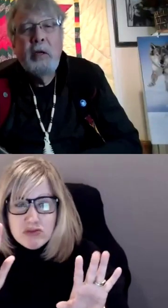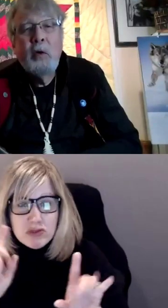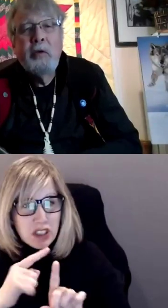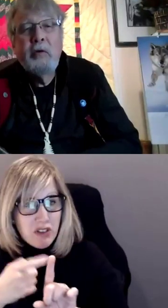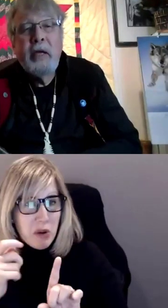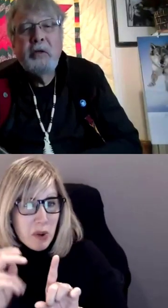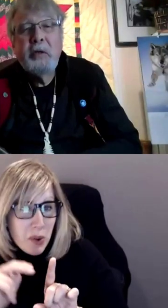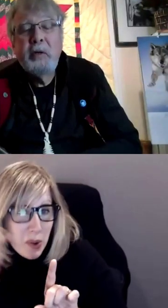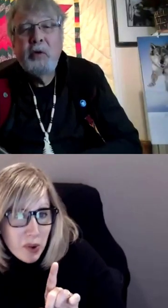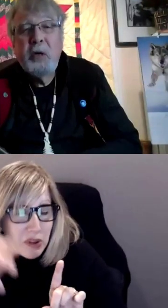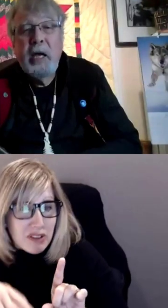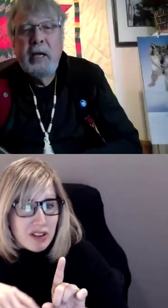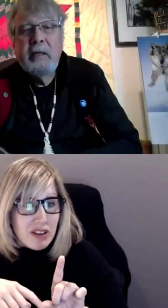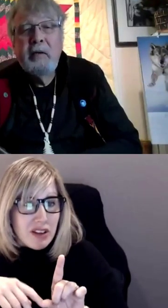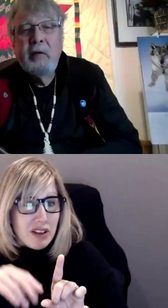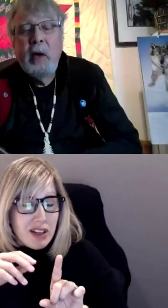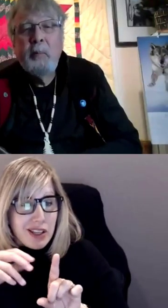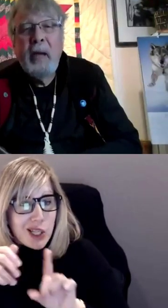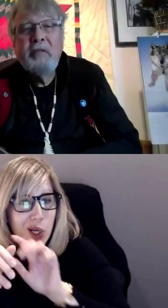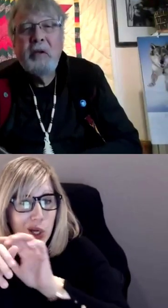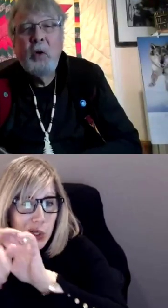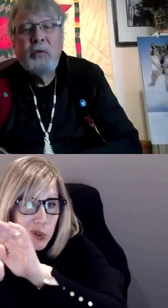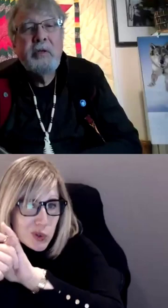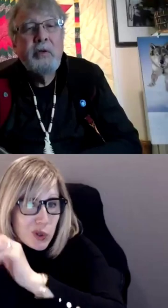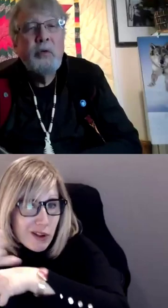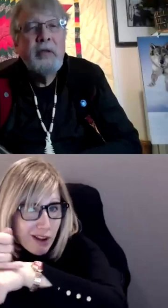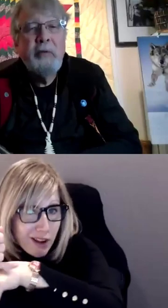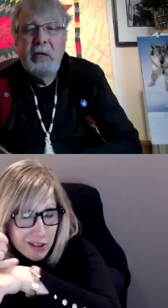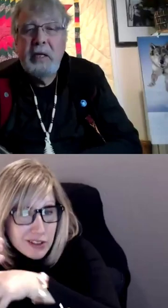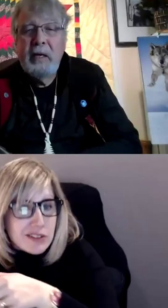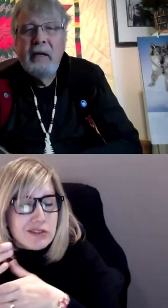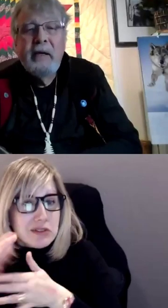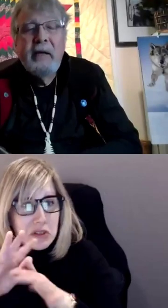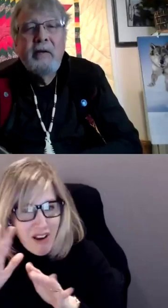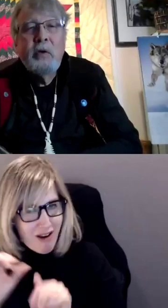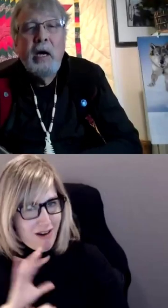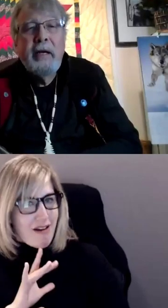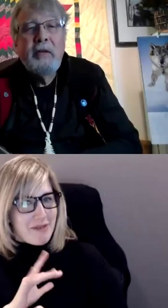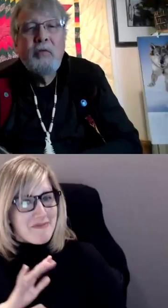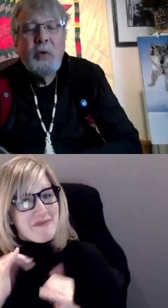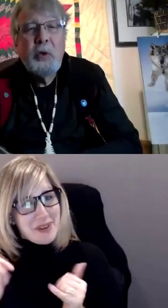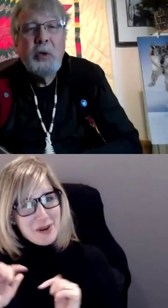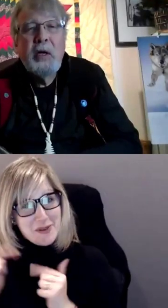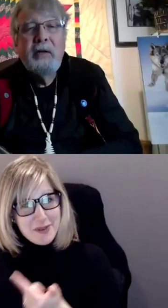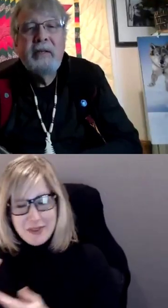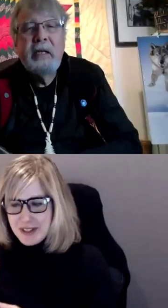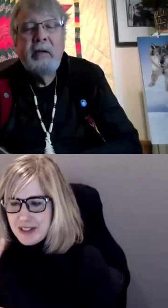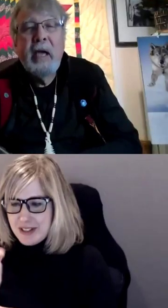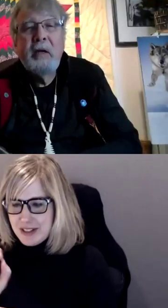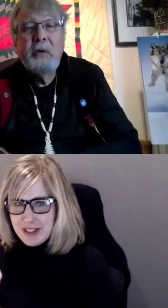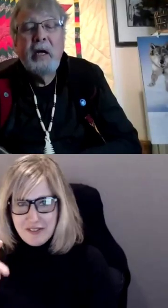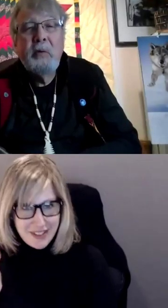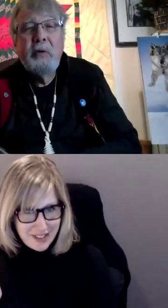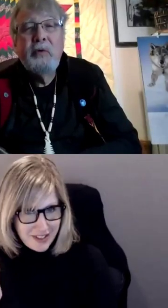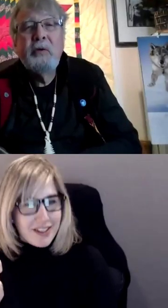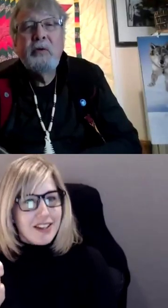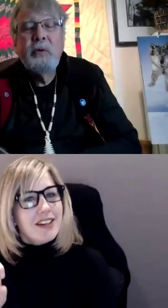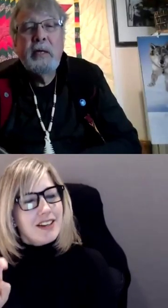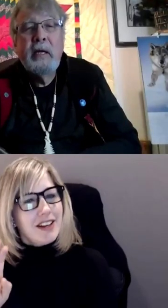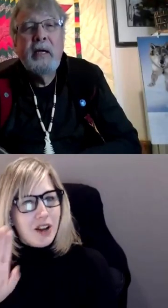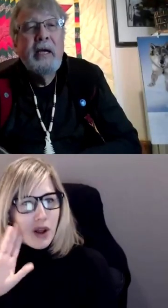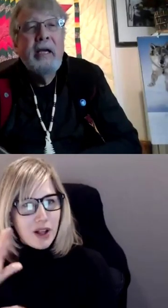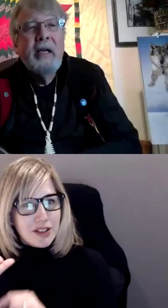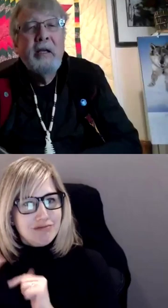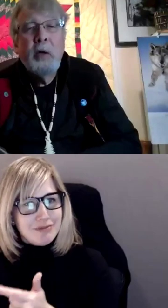shores and northern section of turtle island so i'll pass it over to stephanie to guide us further on again what i refer